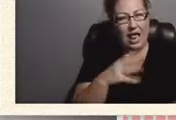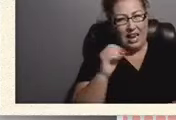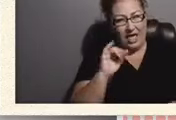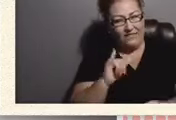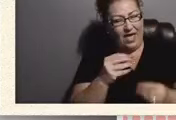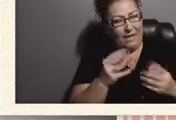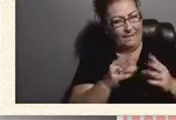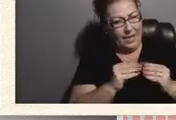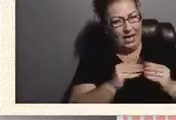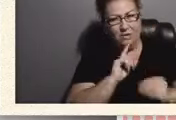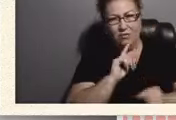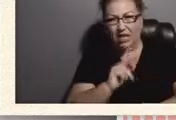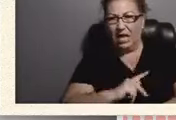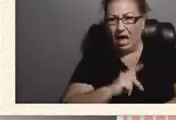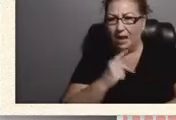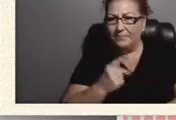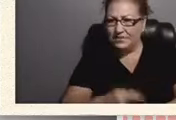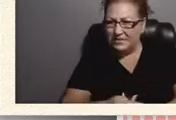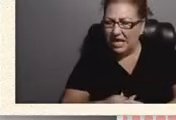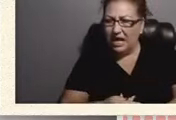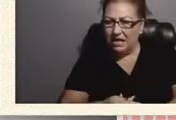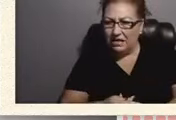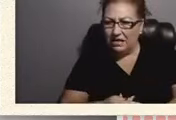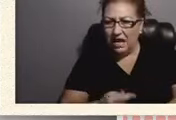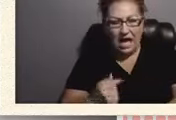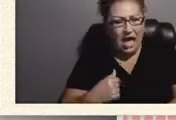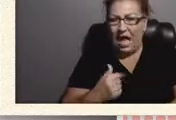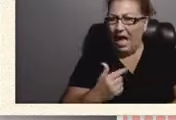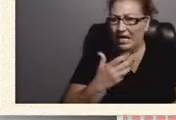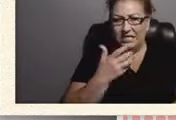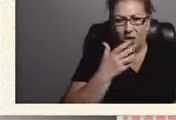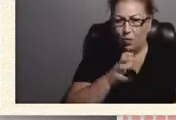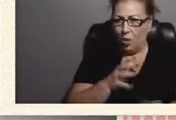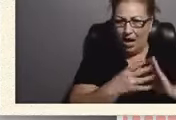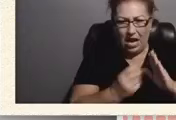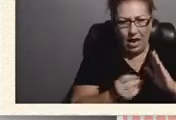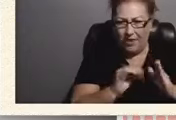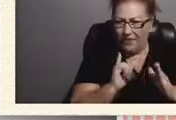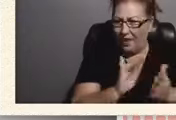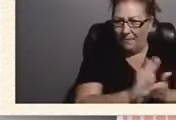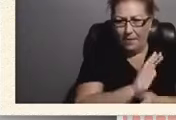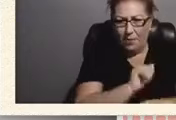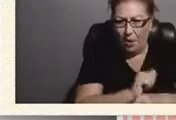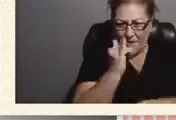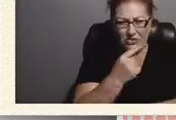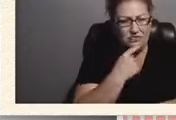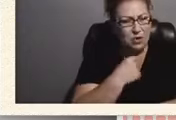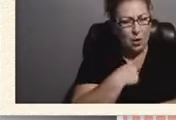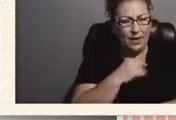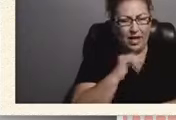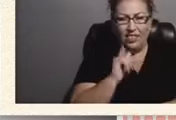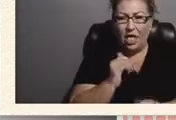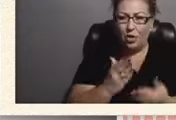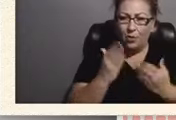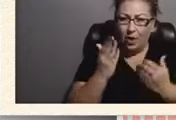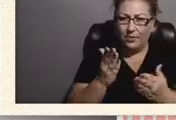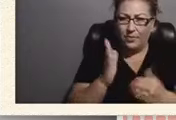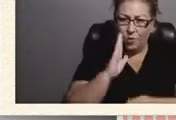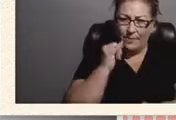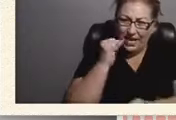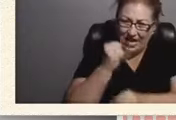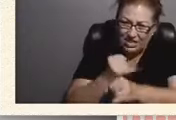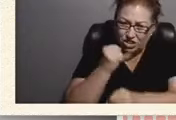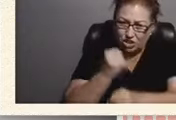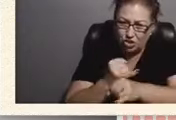upset. I didn't even want a copy of this because they told me the recommendation would be institution. know,